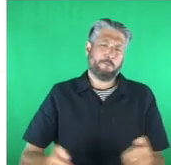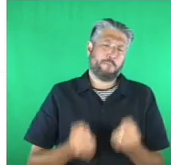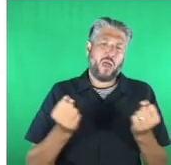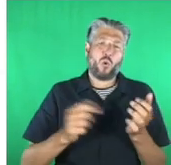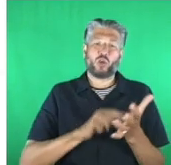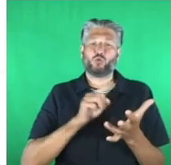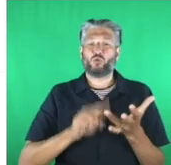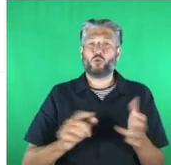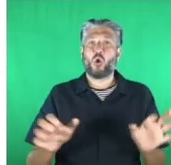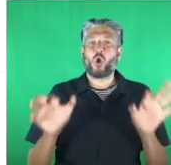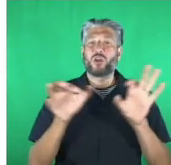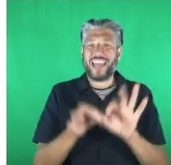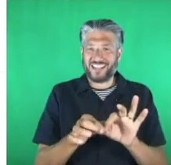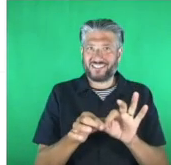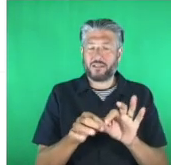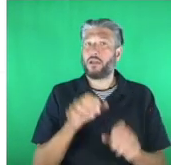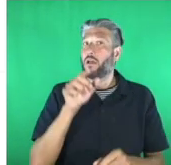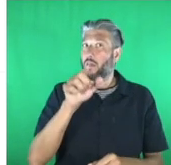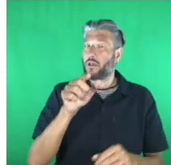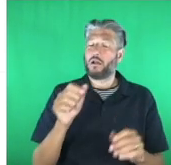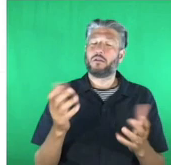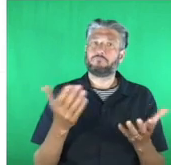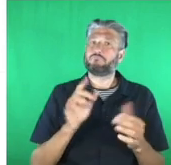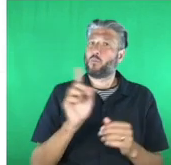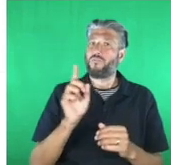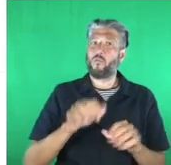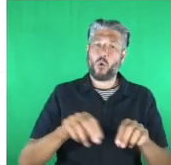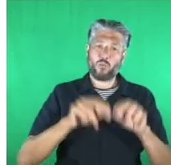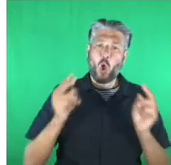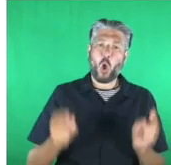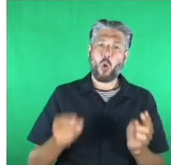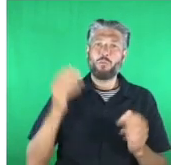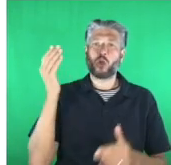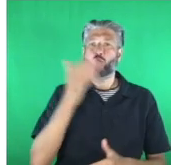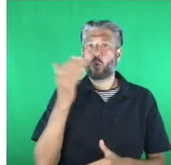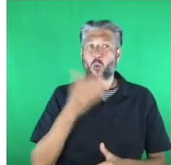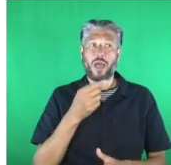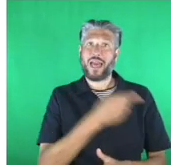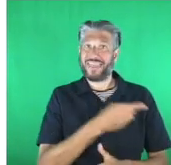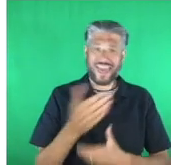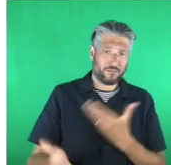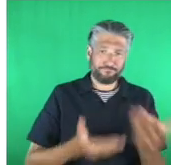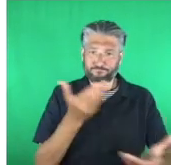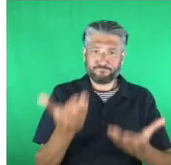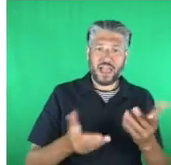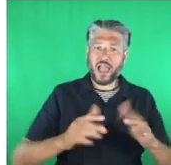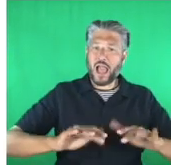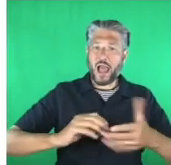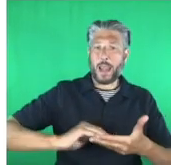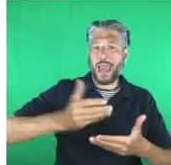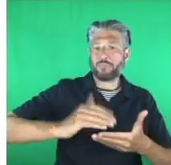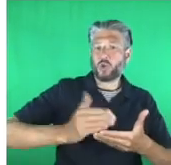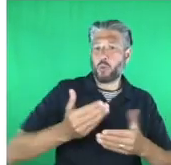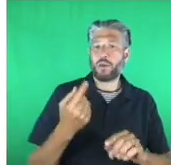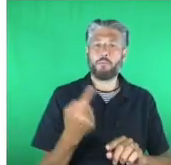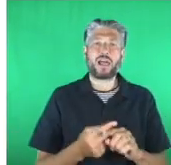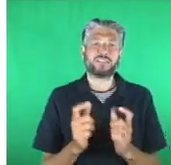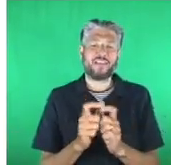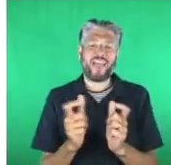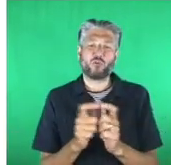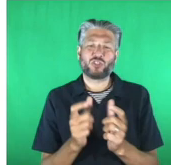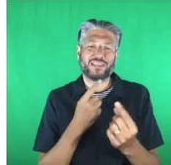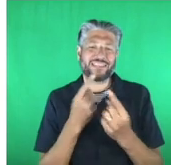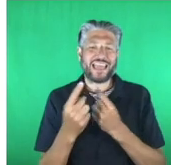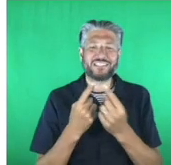in homeschooling by distributing data vouchers and laptops two of the finalists were incredibly close in their scores and as a result the